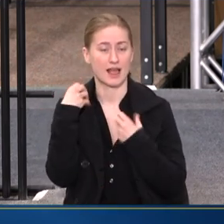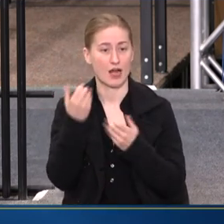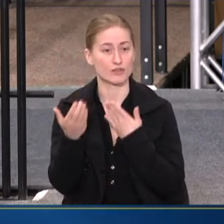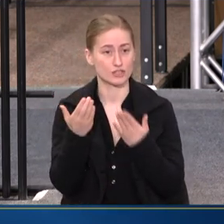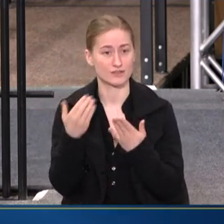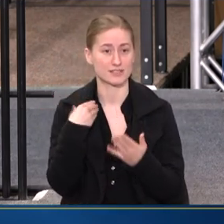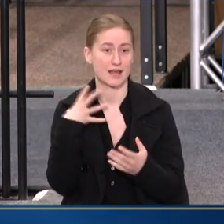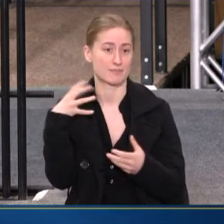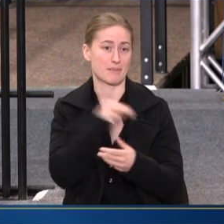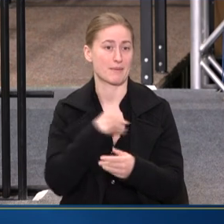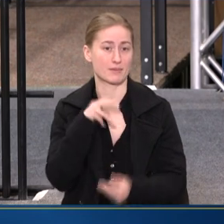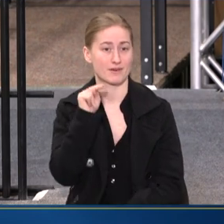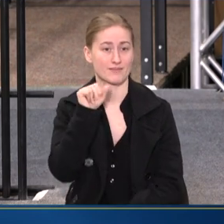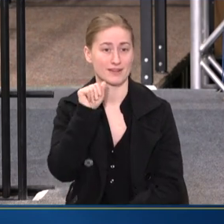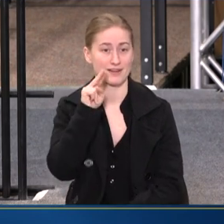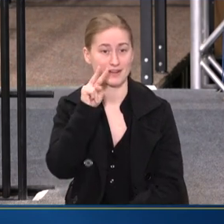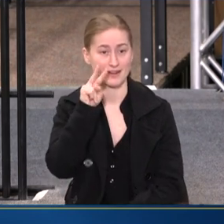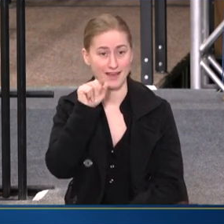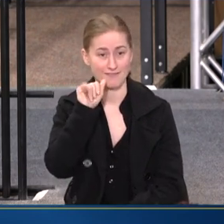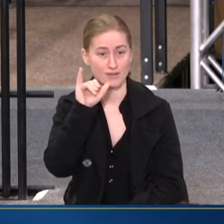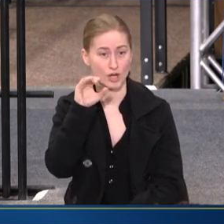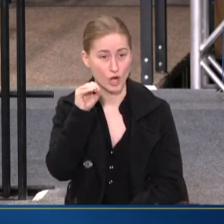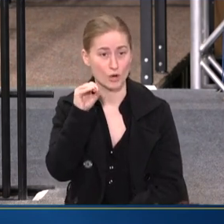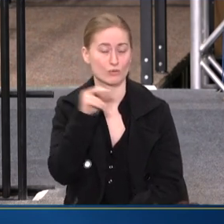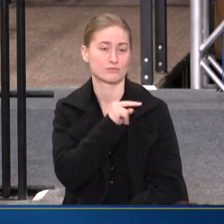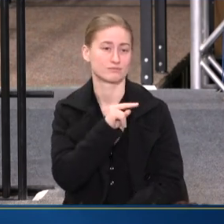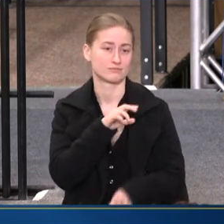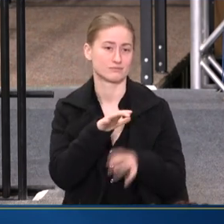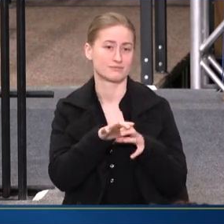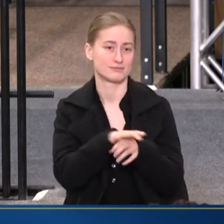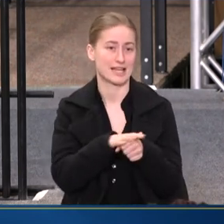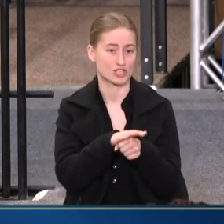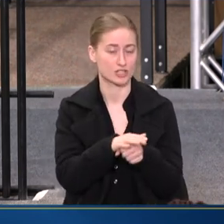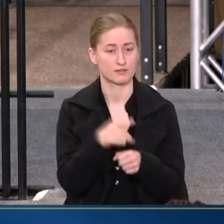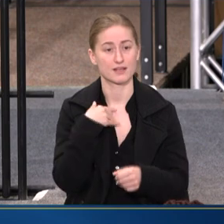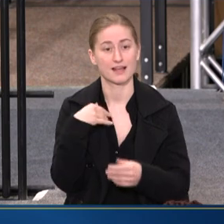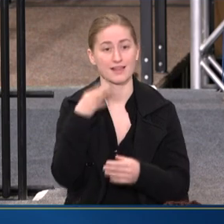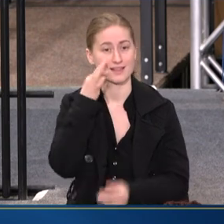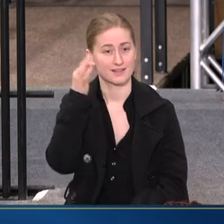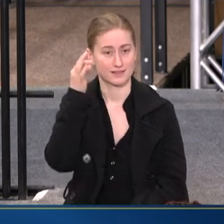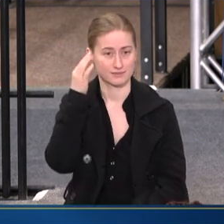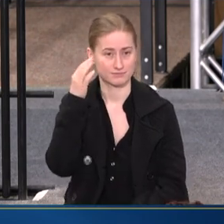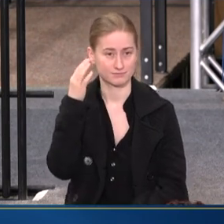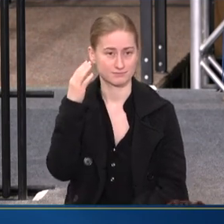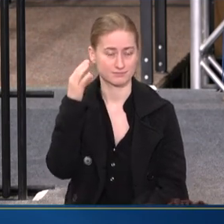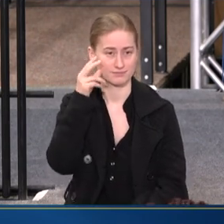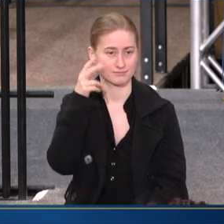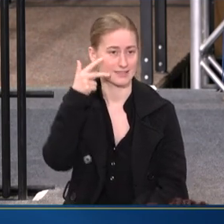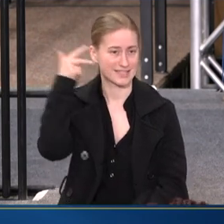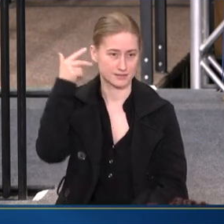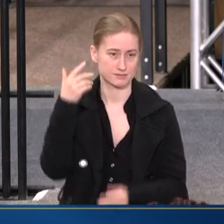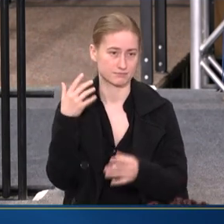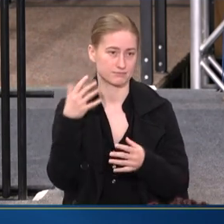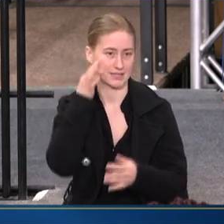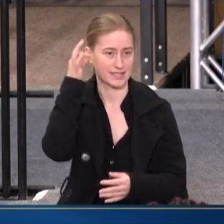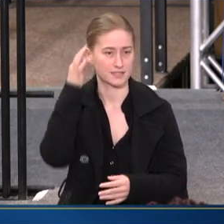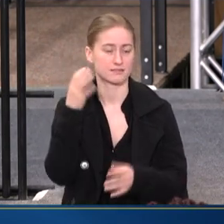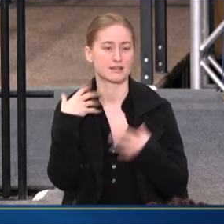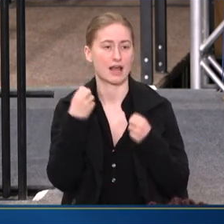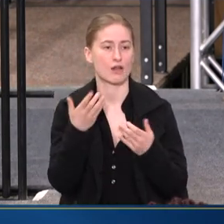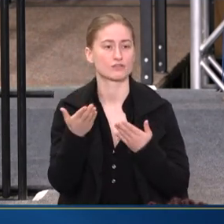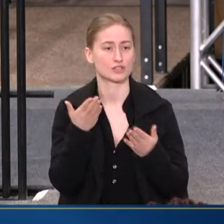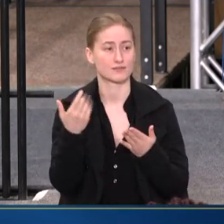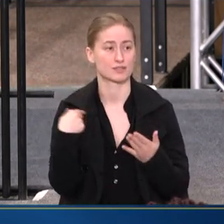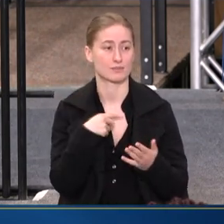REALLY MEANS A LOT TO ME. AT THE INDIAN HEALTH SERVICE, WE HAVE A NOBLE MISSION. WHICH IS